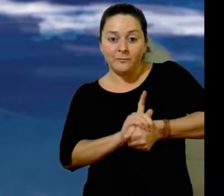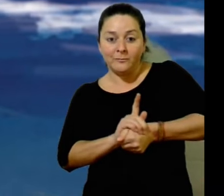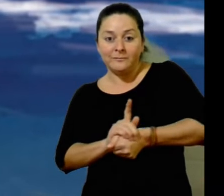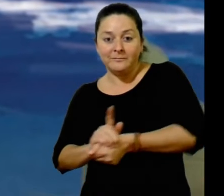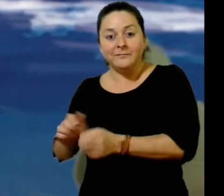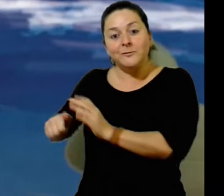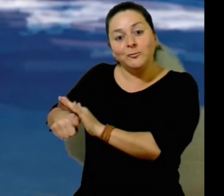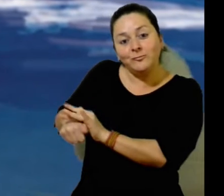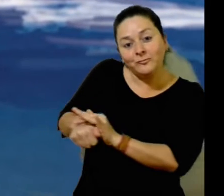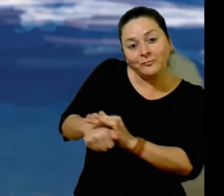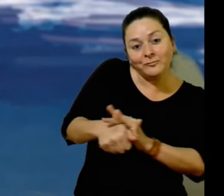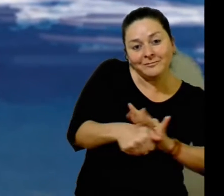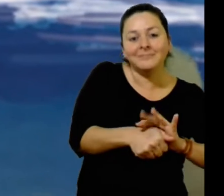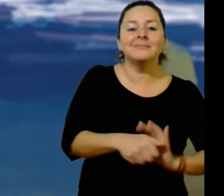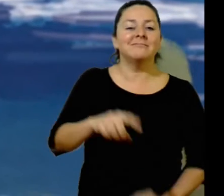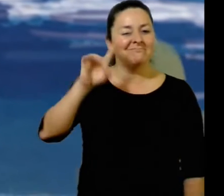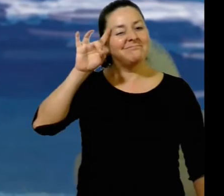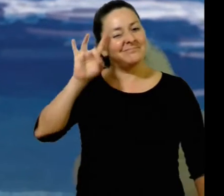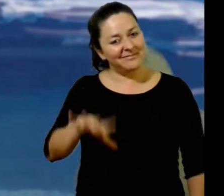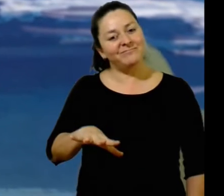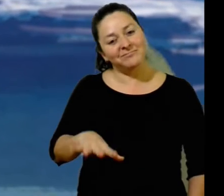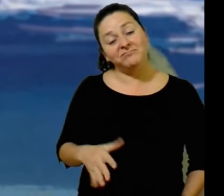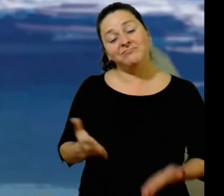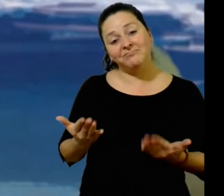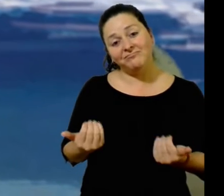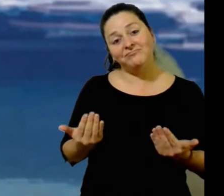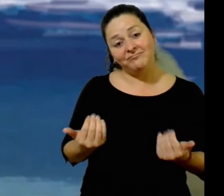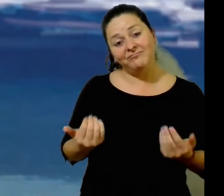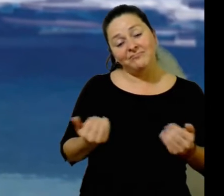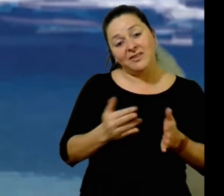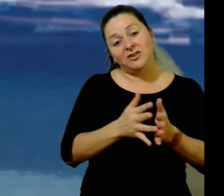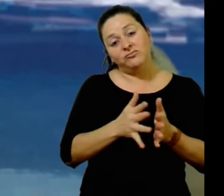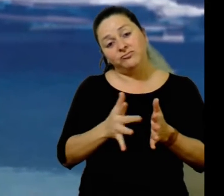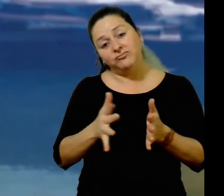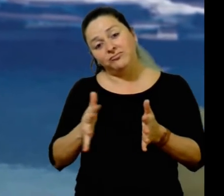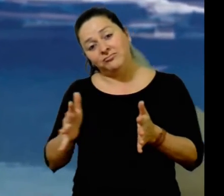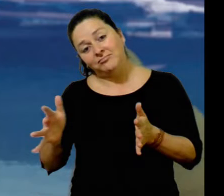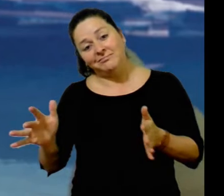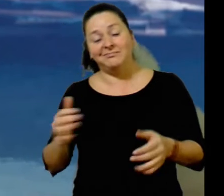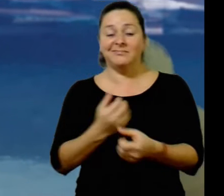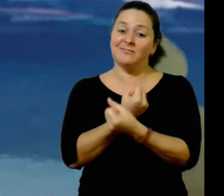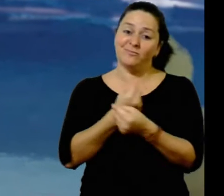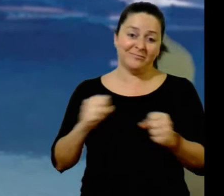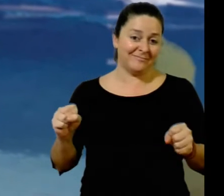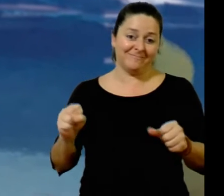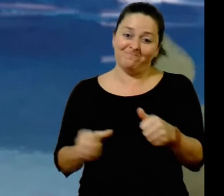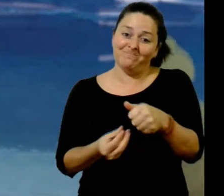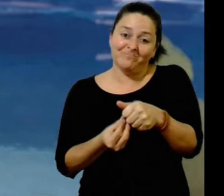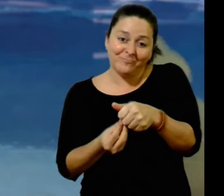Midas and Hun know that they can't wait any longer and that the time has come to lay their eggs.